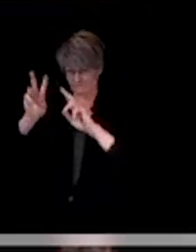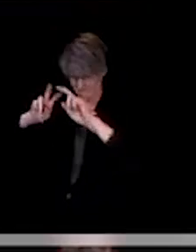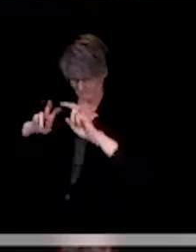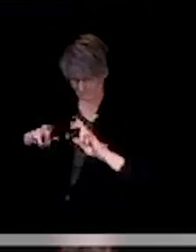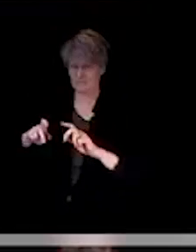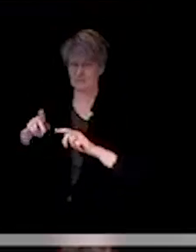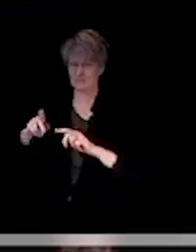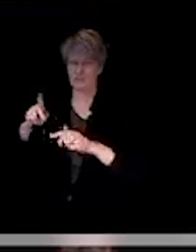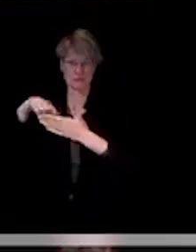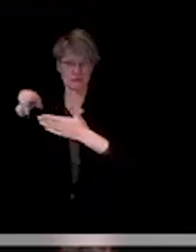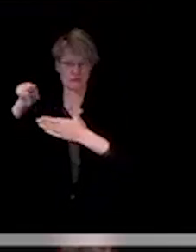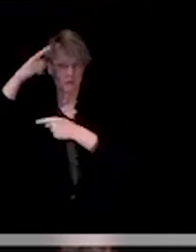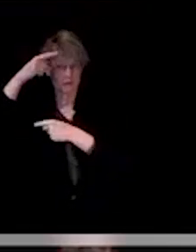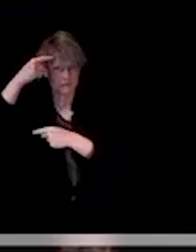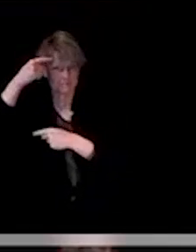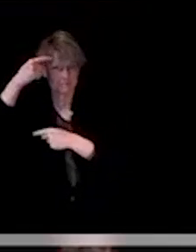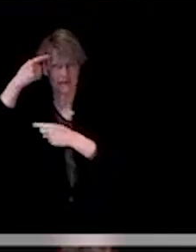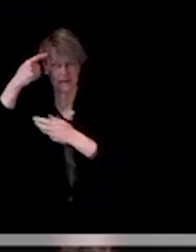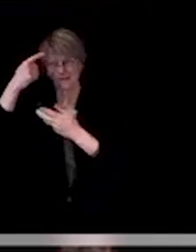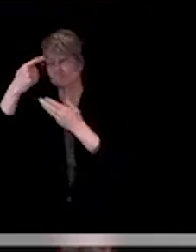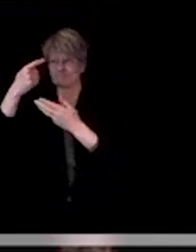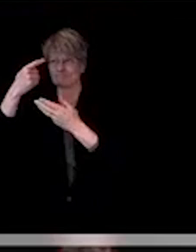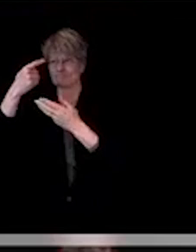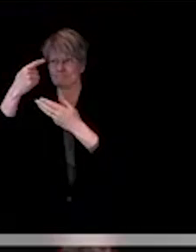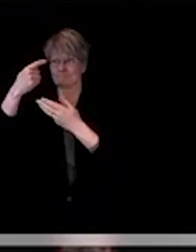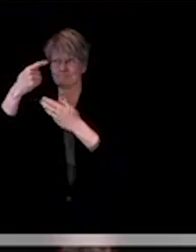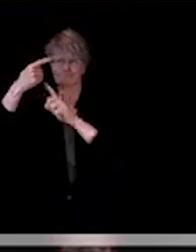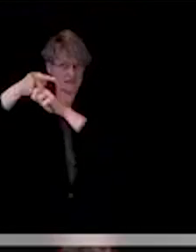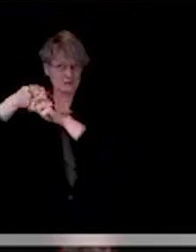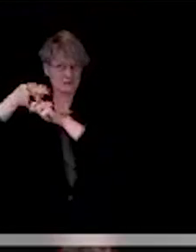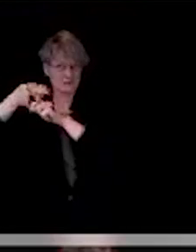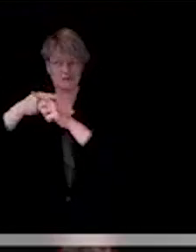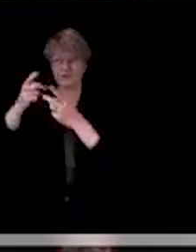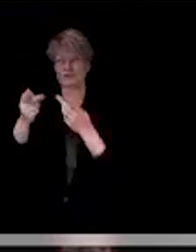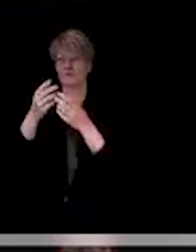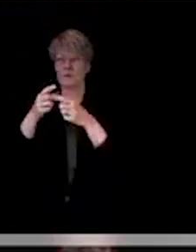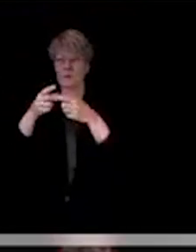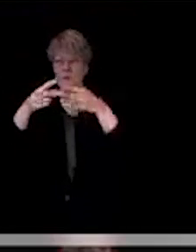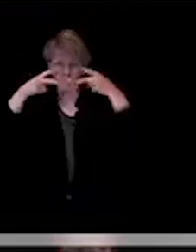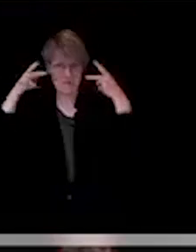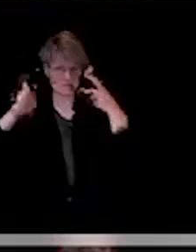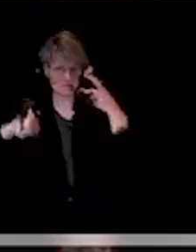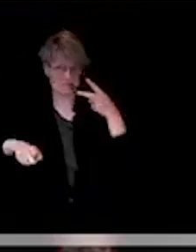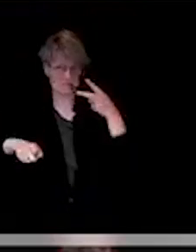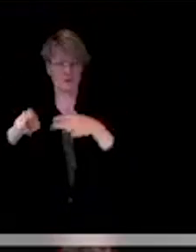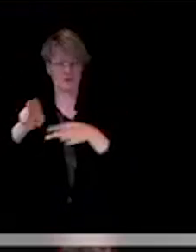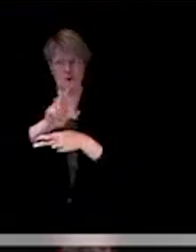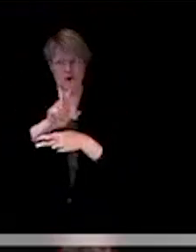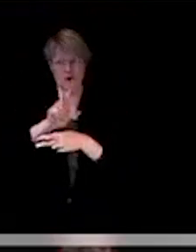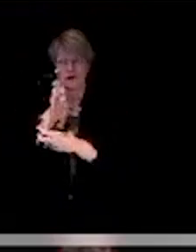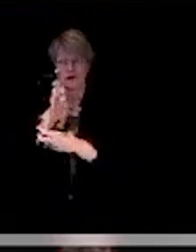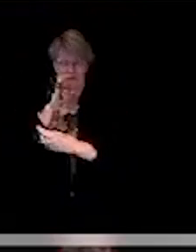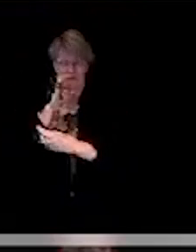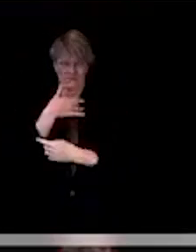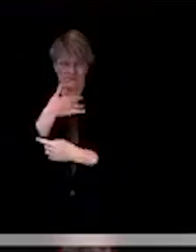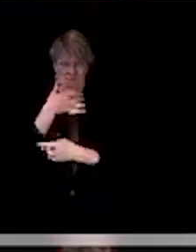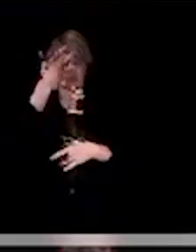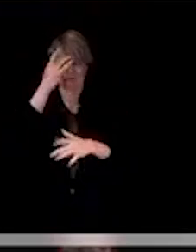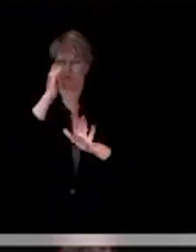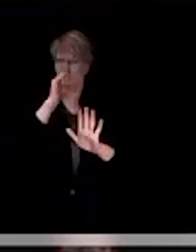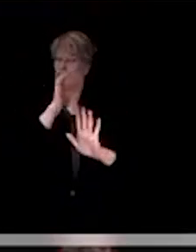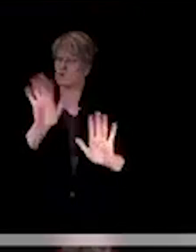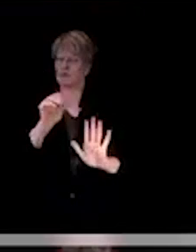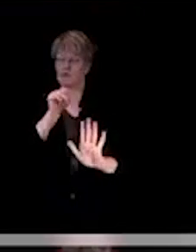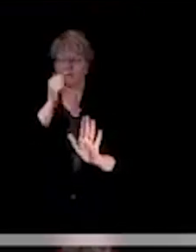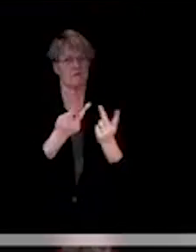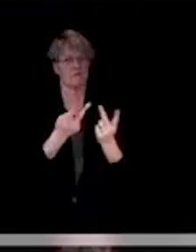visitor wear a mask the entire time that they're in the facility, and please do not visit if you are feeling ill. We do continue to